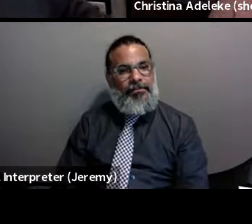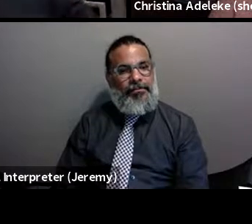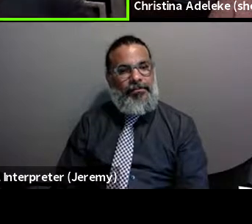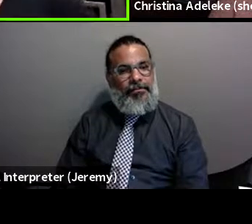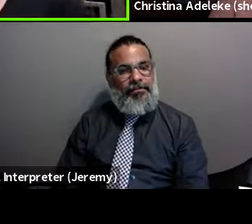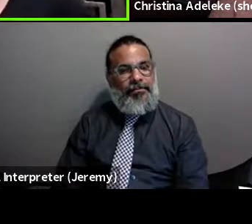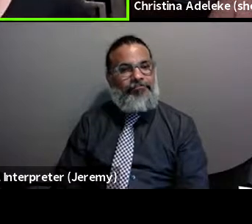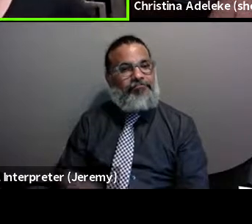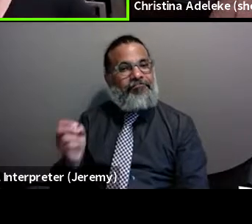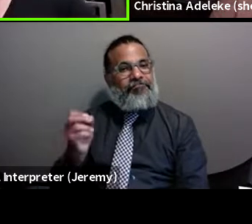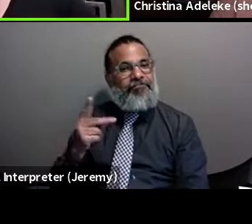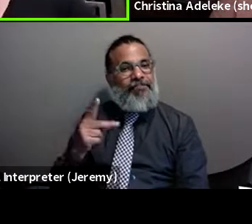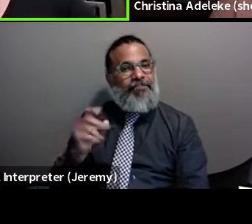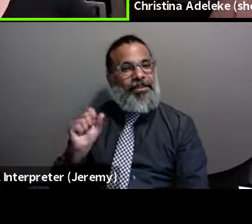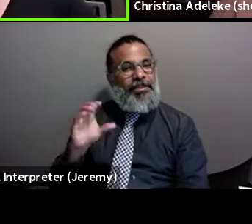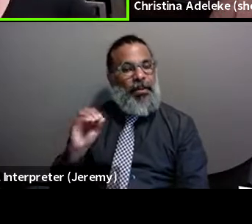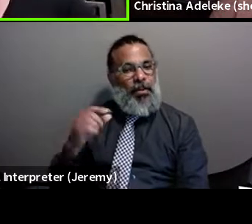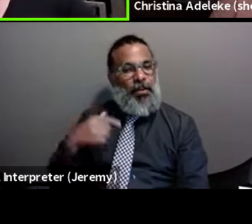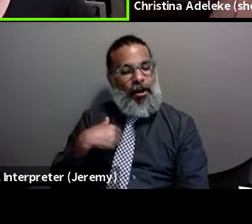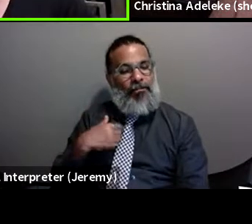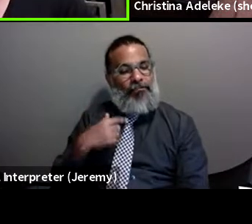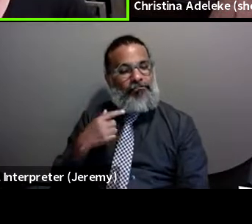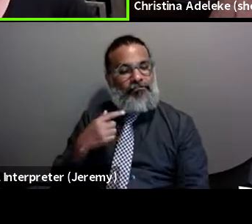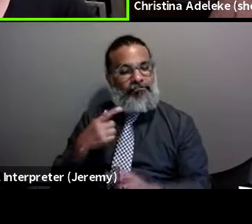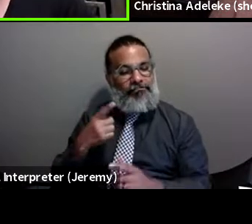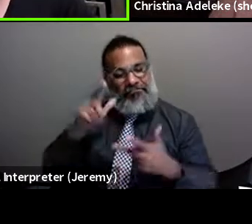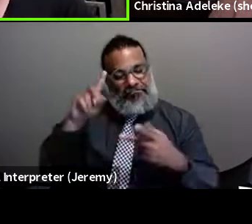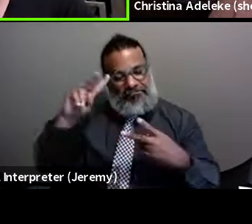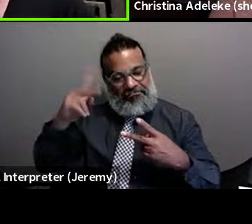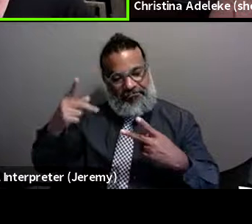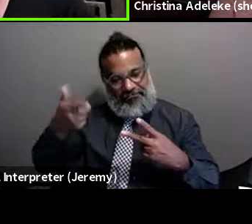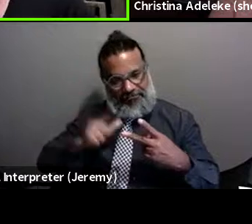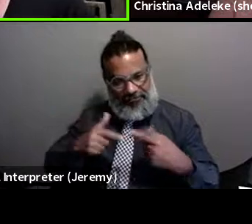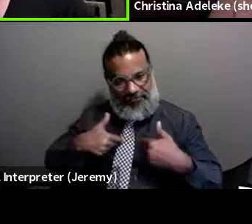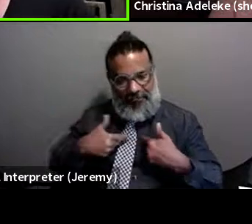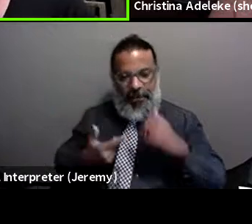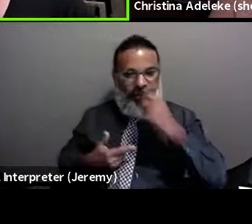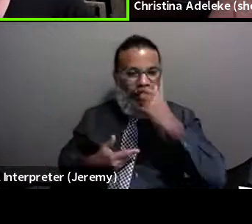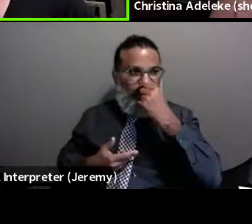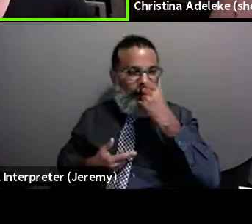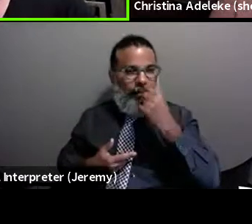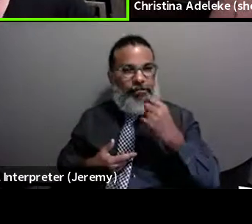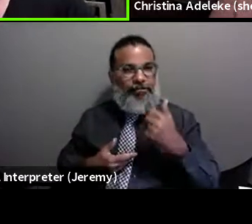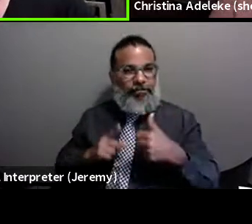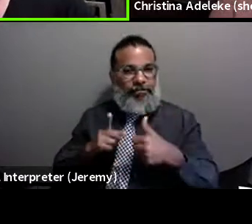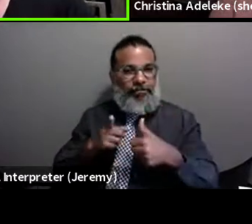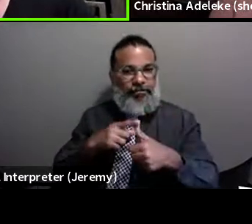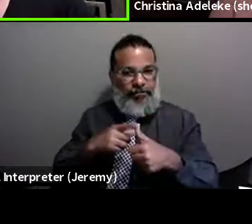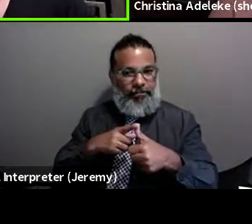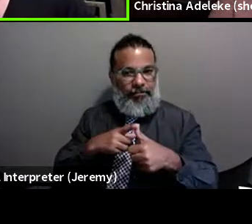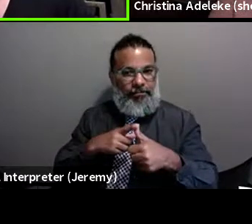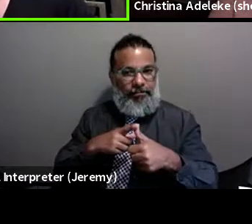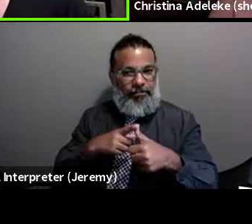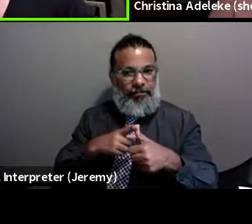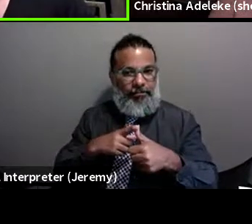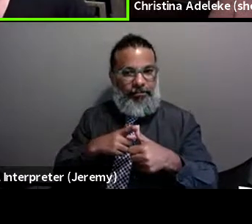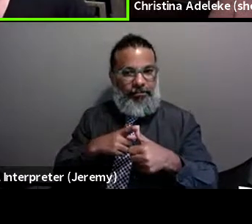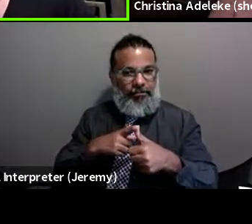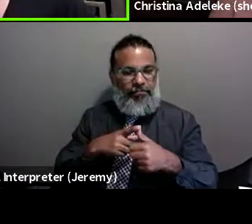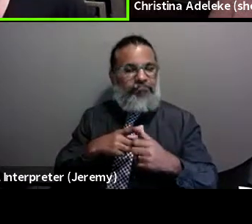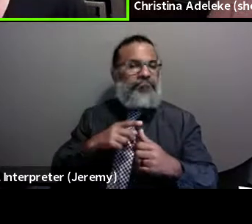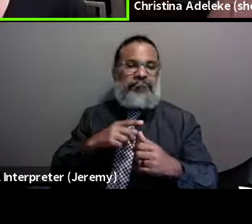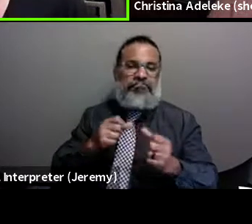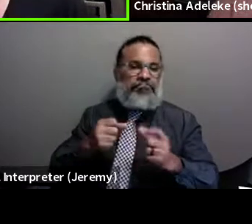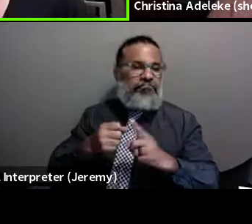Okay, so I'll go next. The first, I think, I would ask them to expand Medicaid